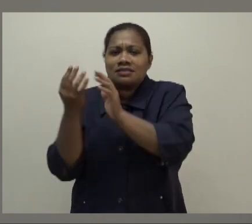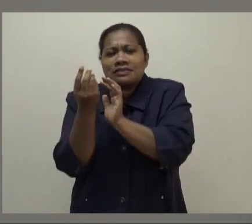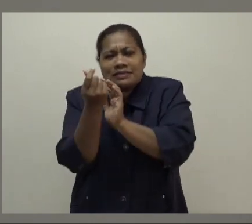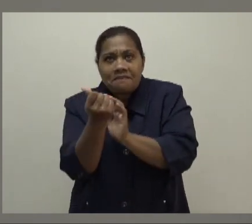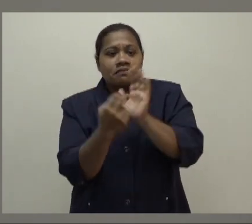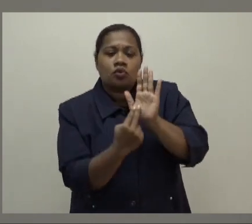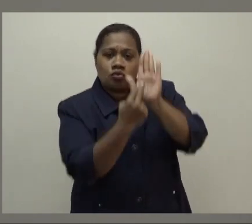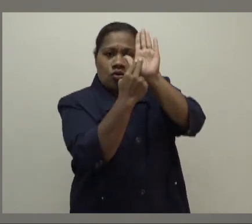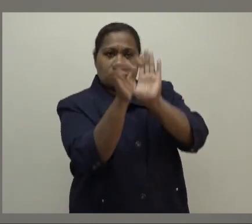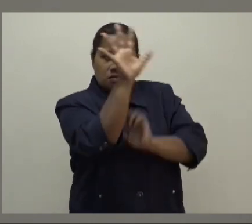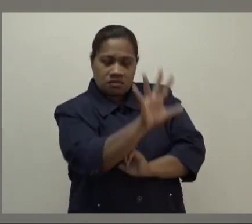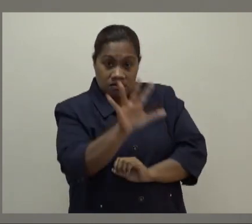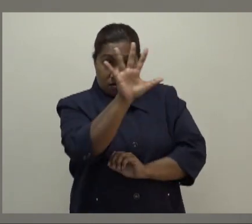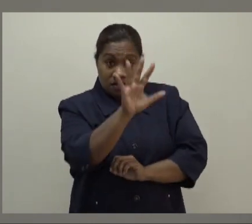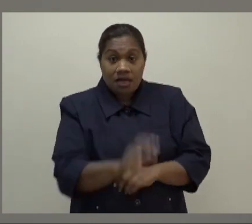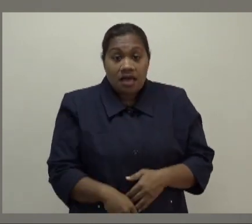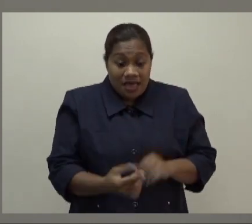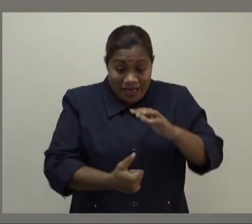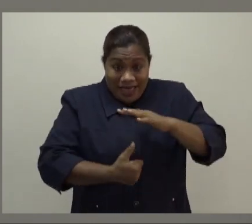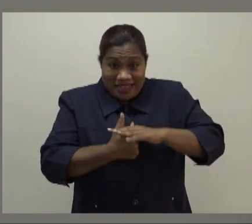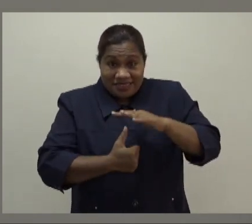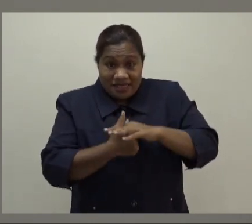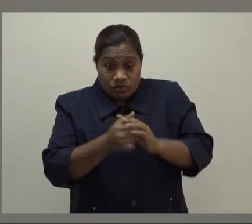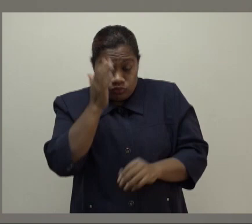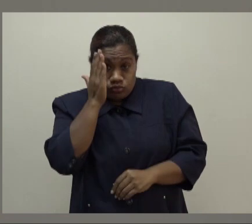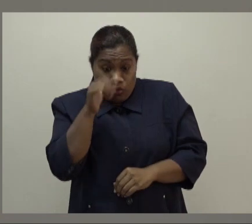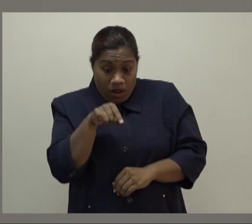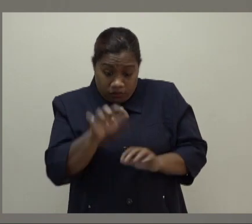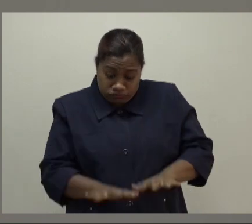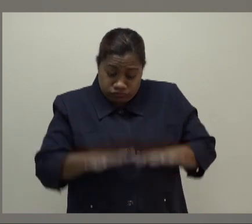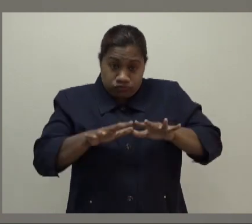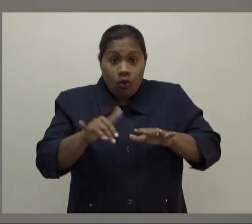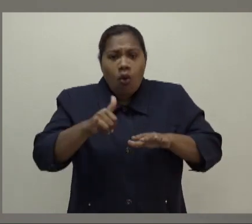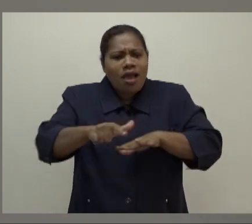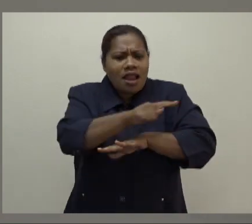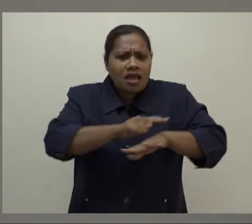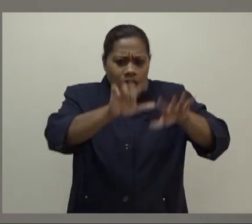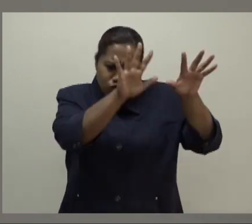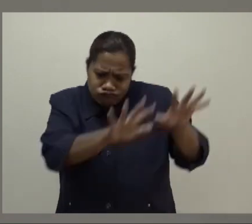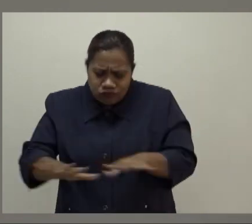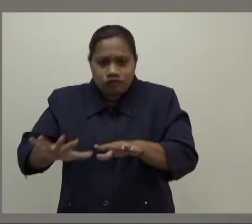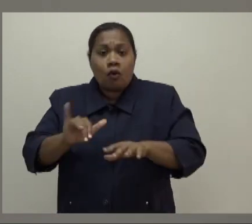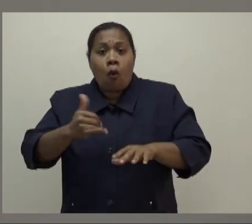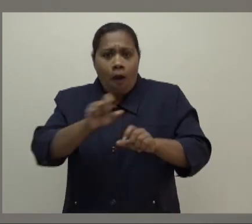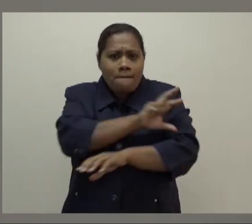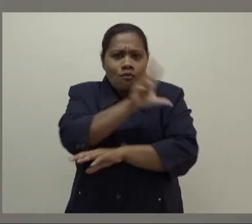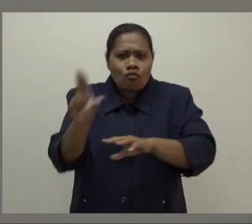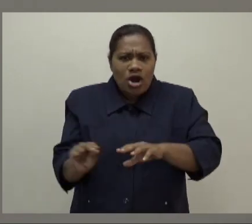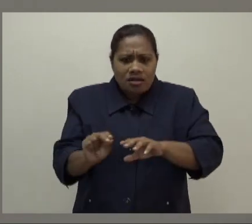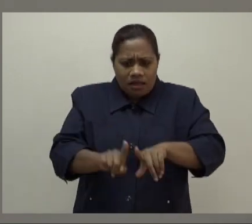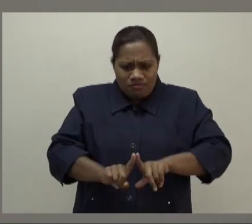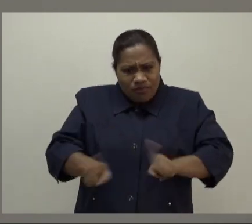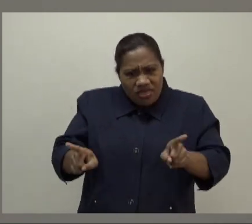If accessibility to schools are affected due to floods, landslides, or broken bridges, or riverine flooding